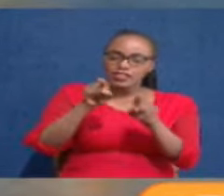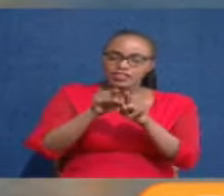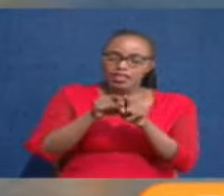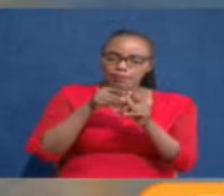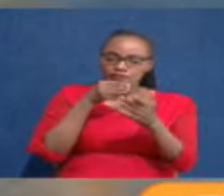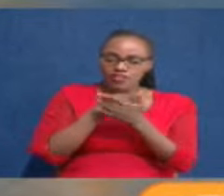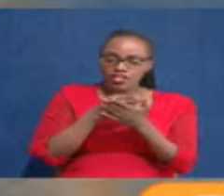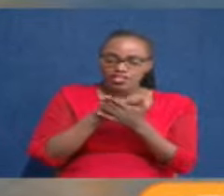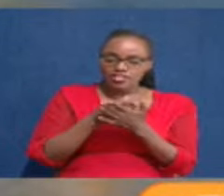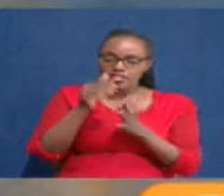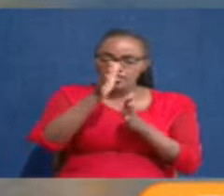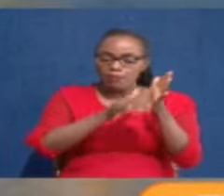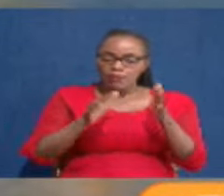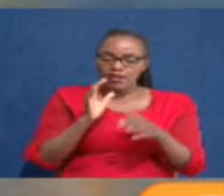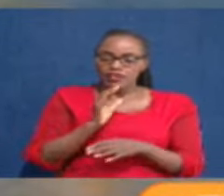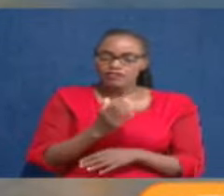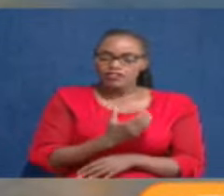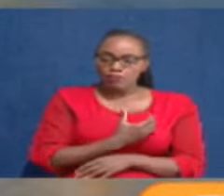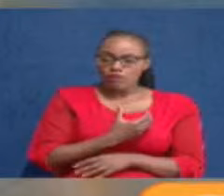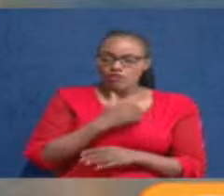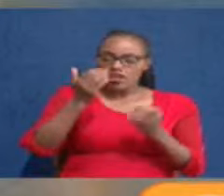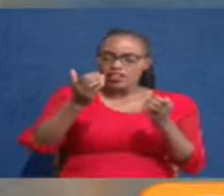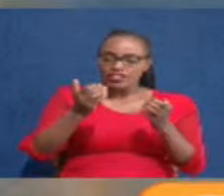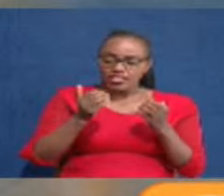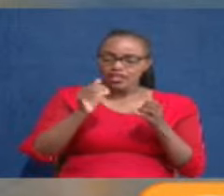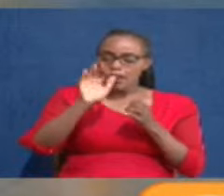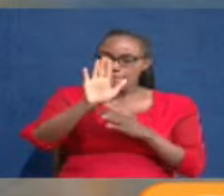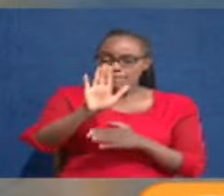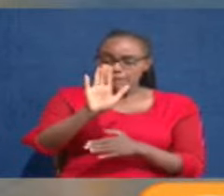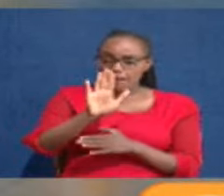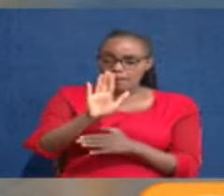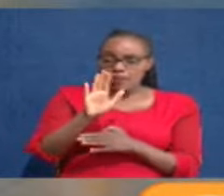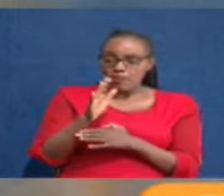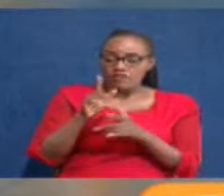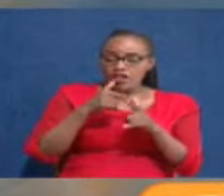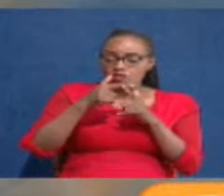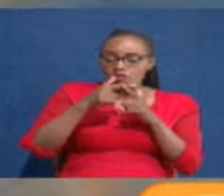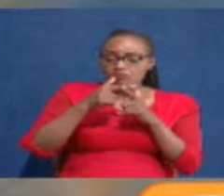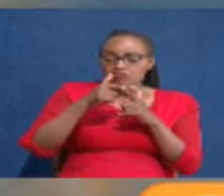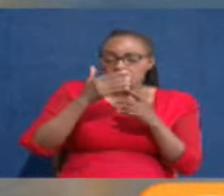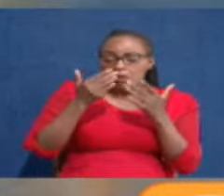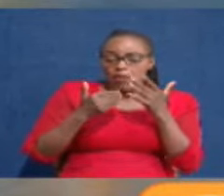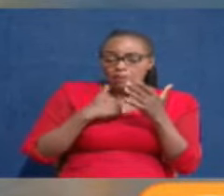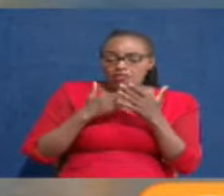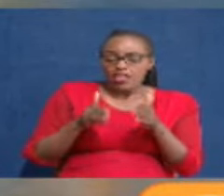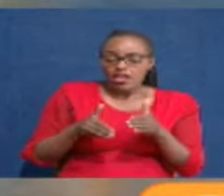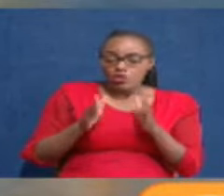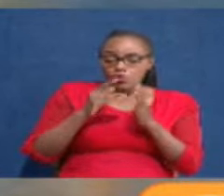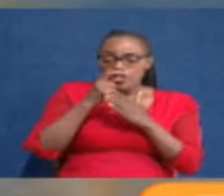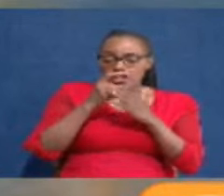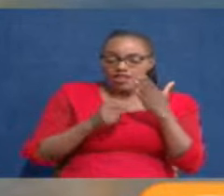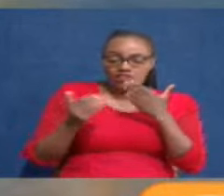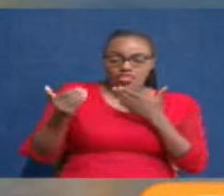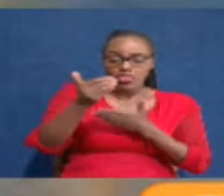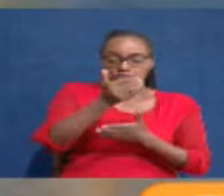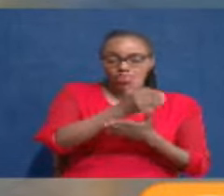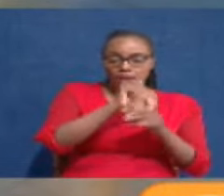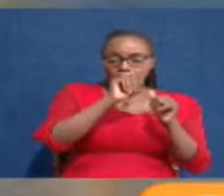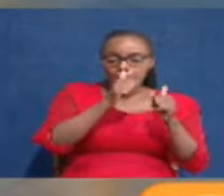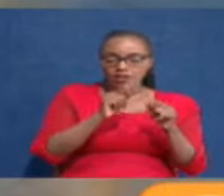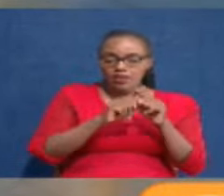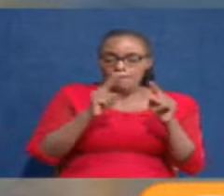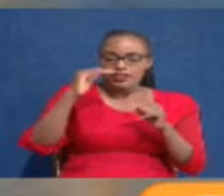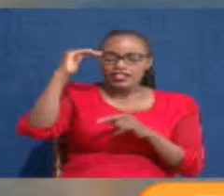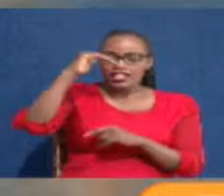and telling them I need your assistance because the road maintenance levy has not been raised since 2016 yet inflation